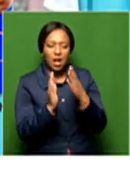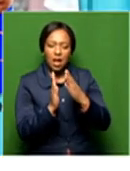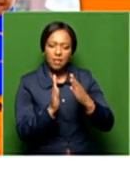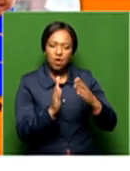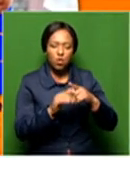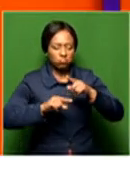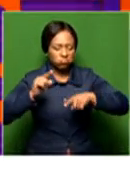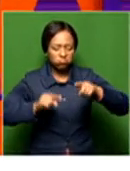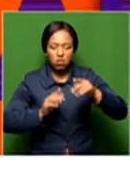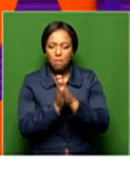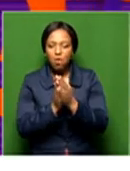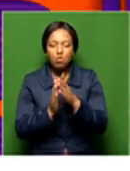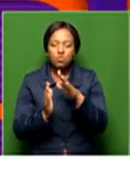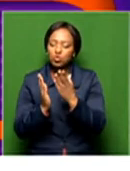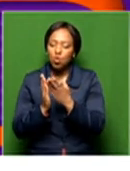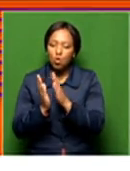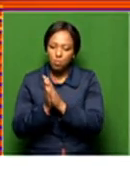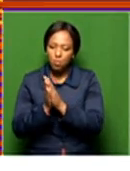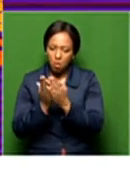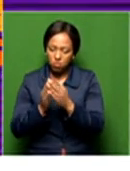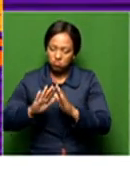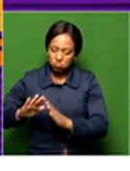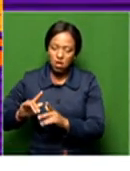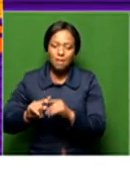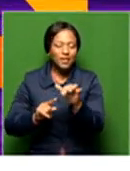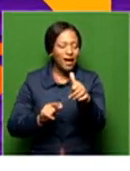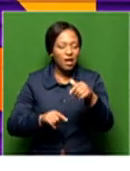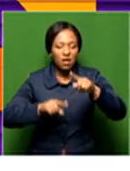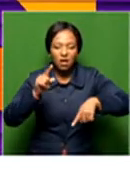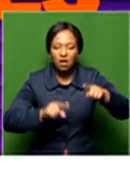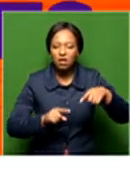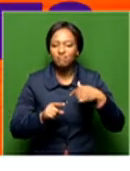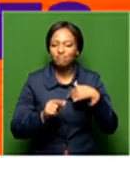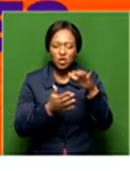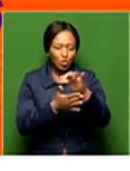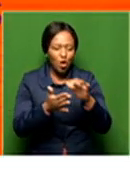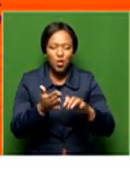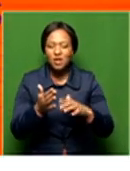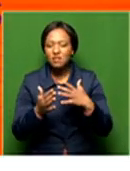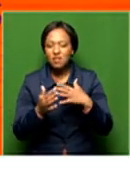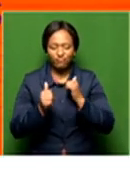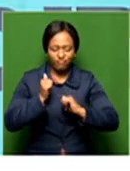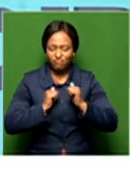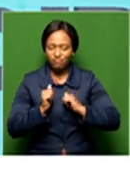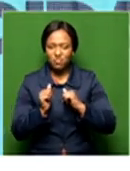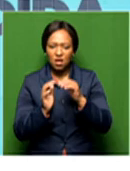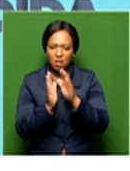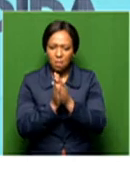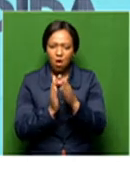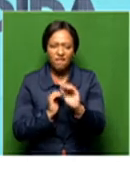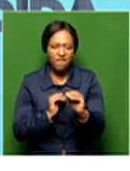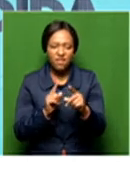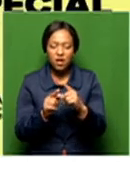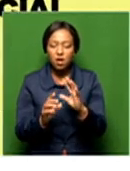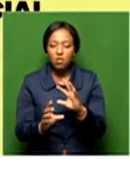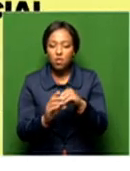various books. Outside of just school books, we've got your fiction and non-fiction books. And also, we're getting into gaming